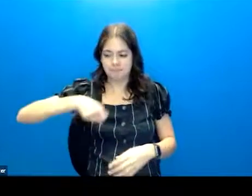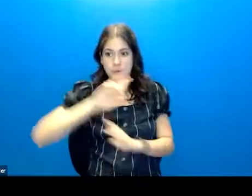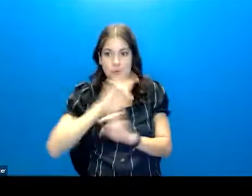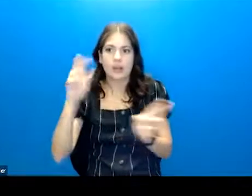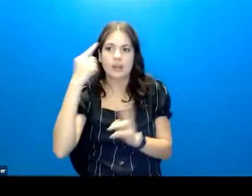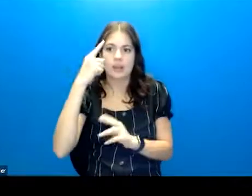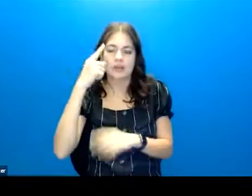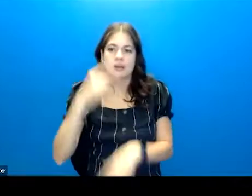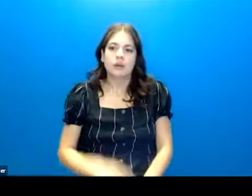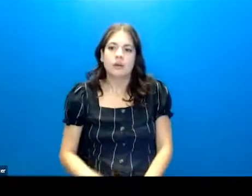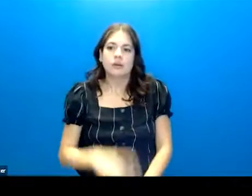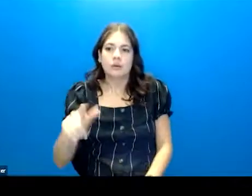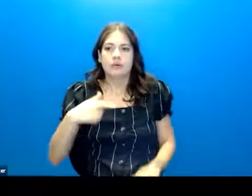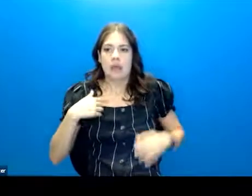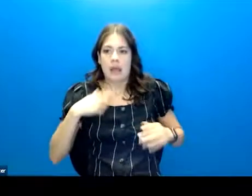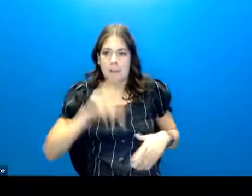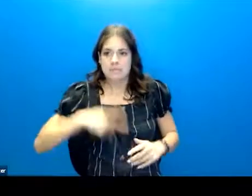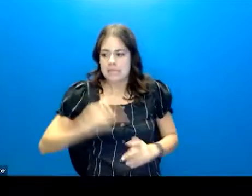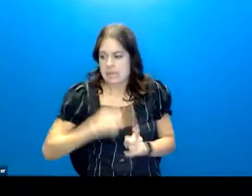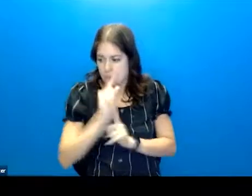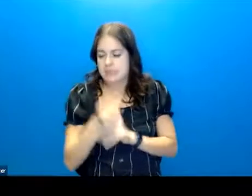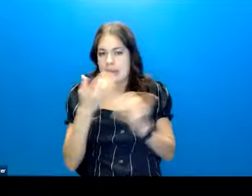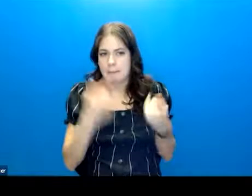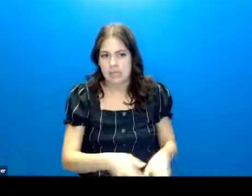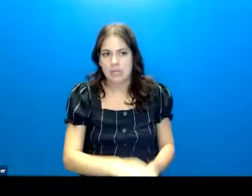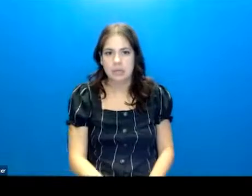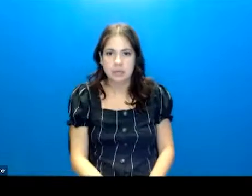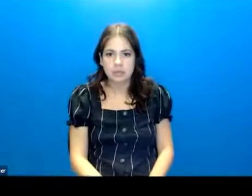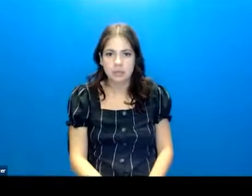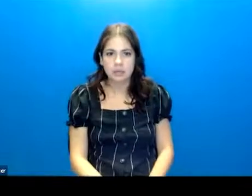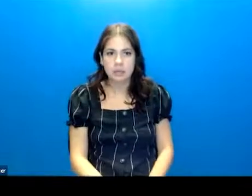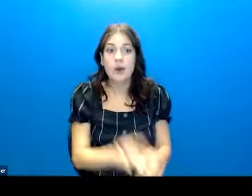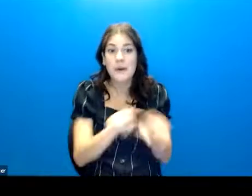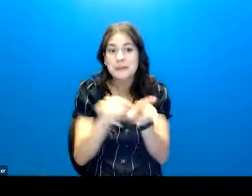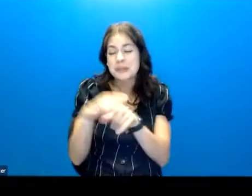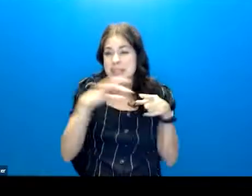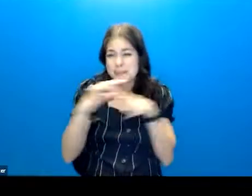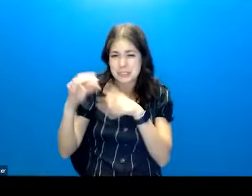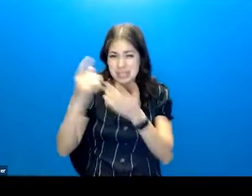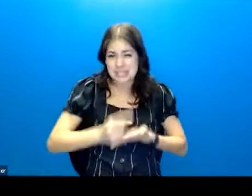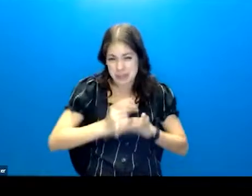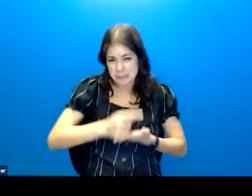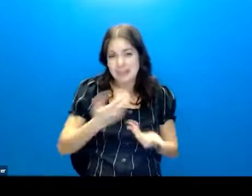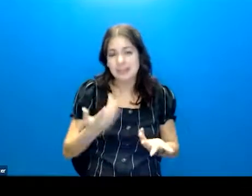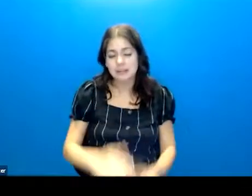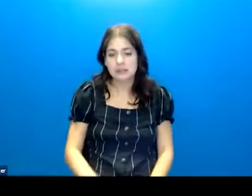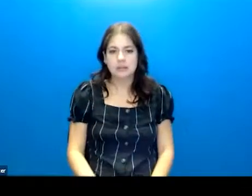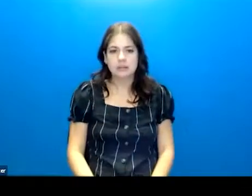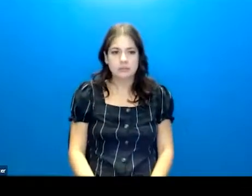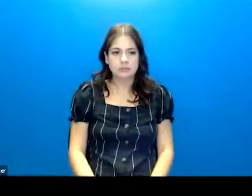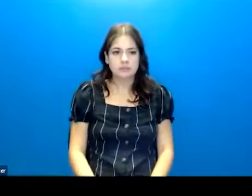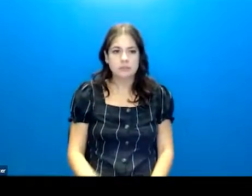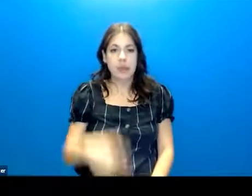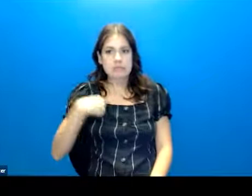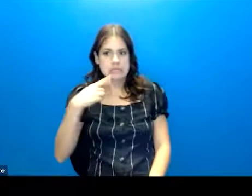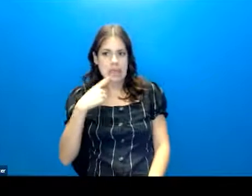big feelings or those really upsetting moments come up. There's also specialized therapies. And I have to say, as an early